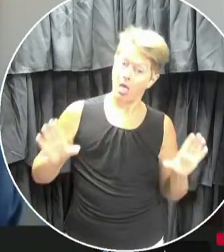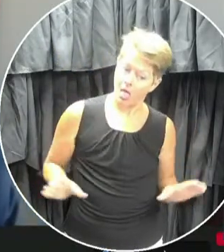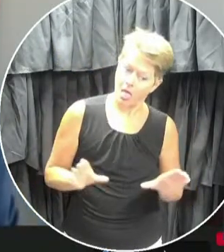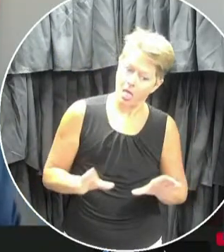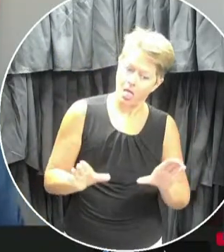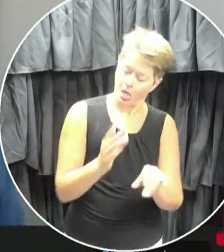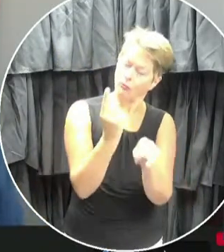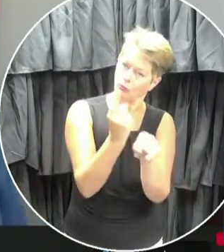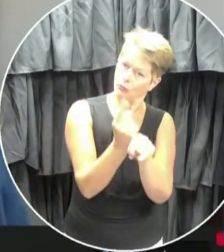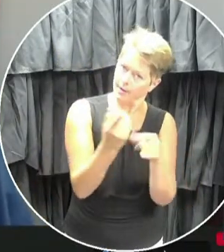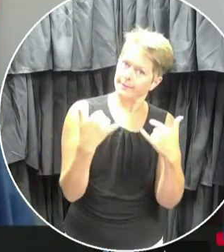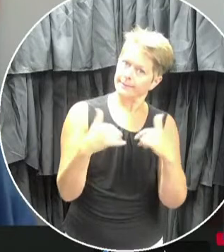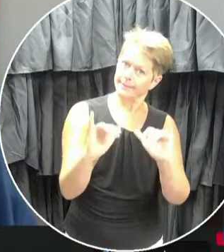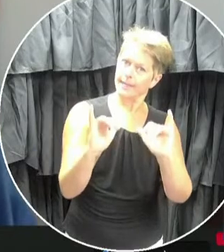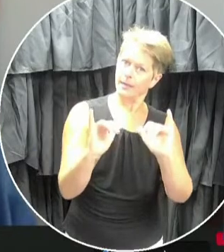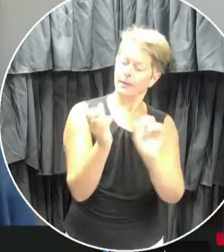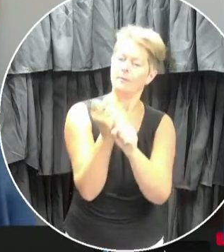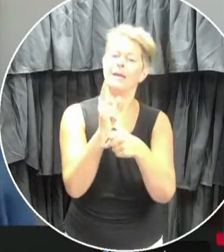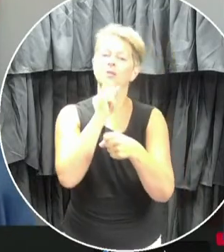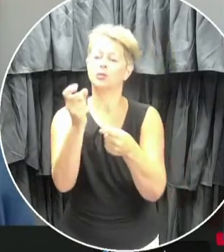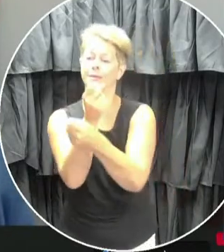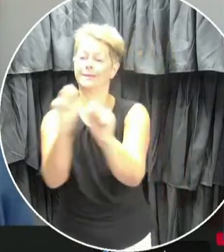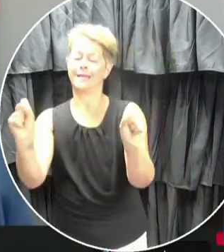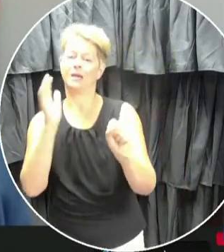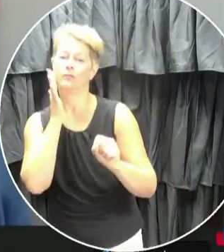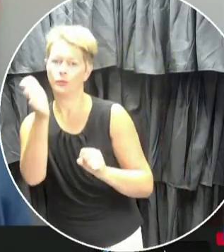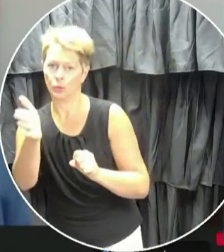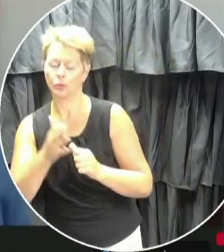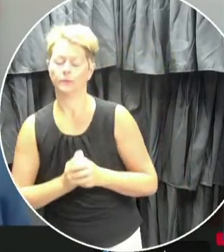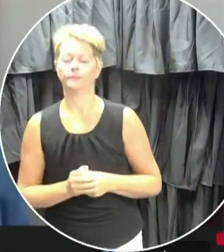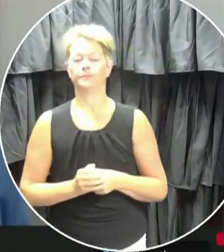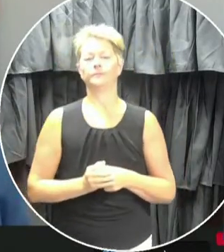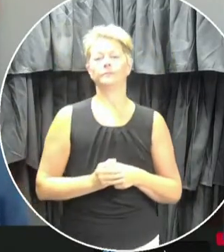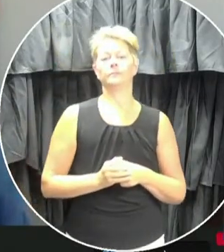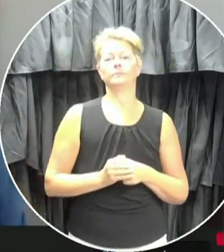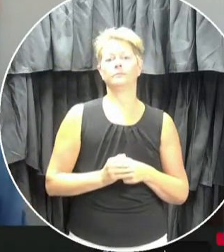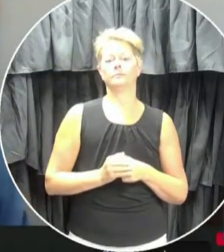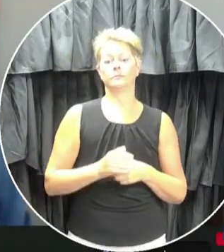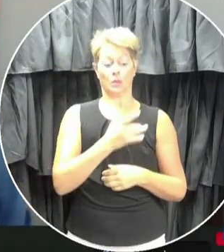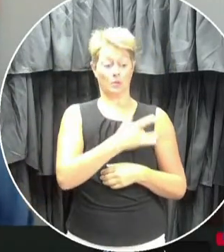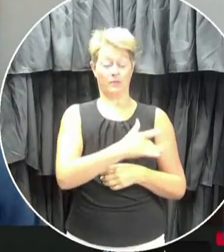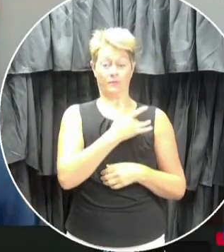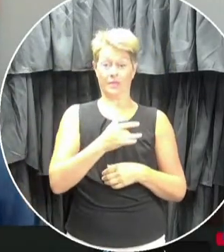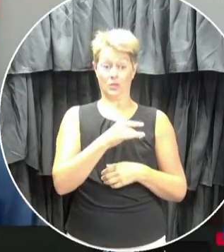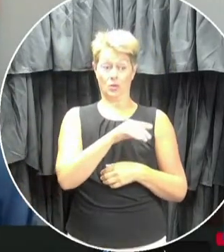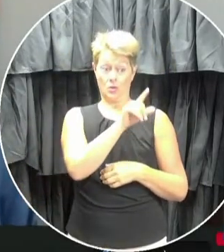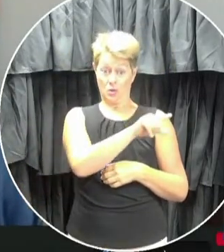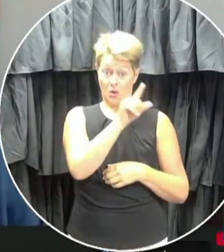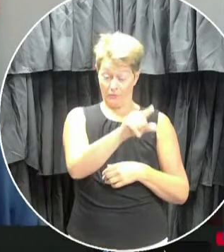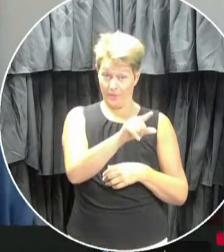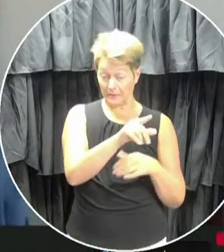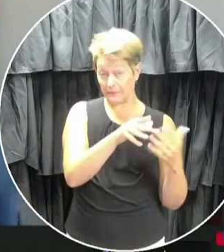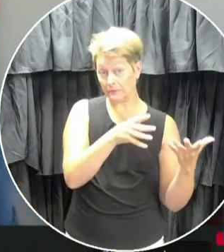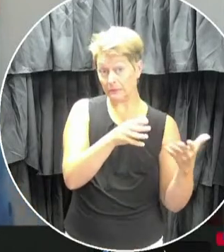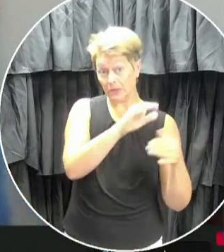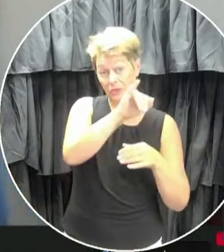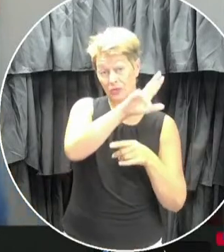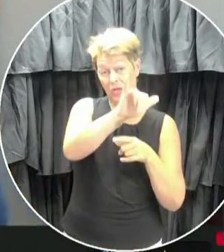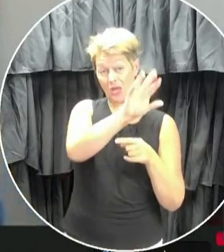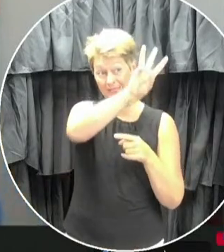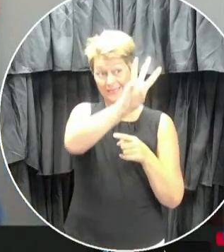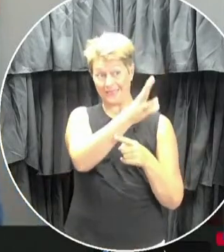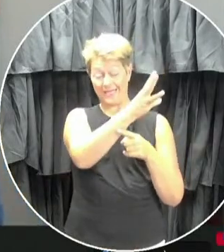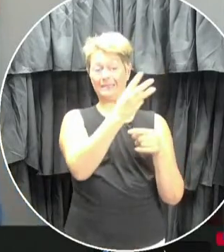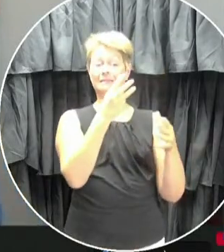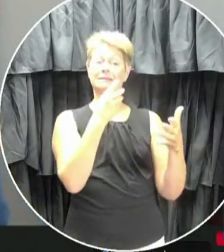works in the future. Since the release of the provincial government's K-12 education reentry plan on July 6th,